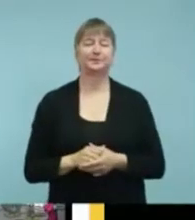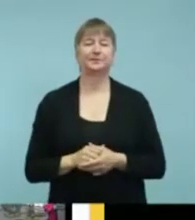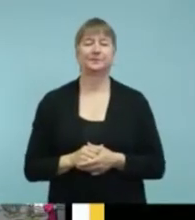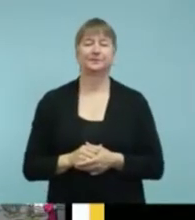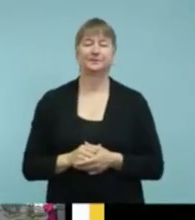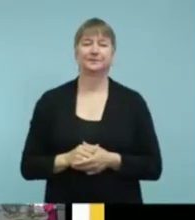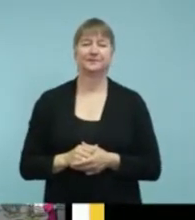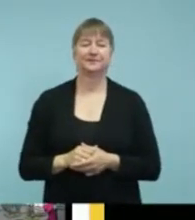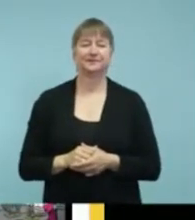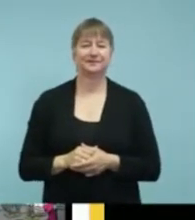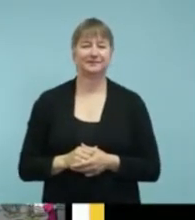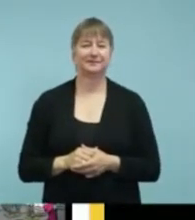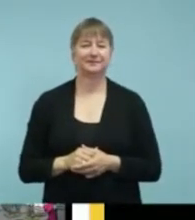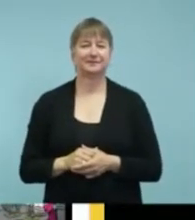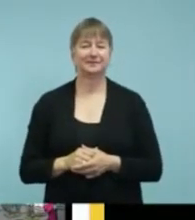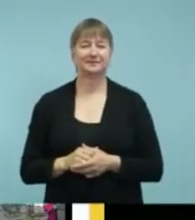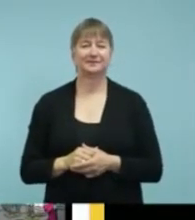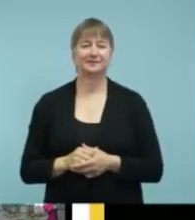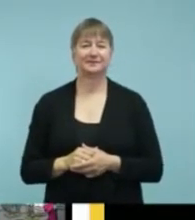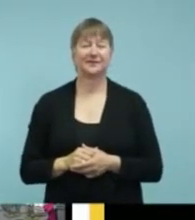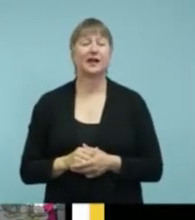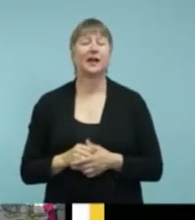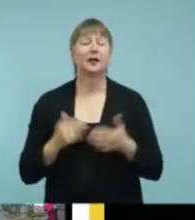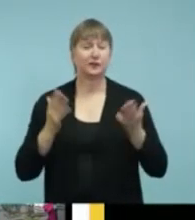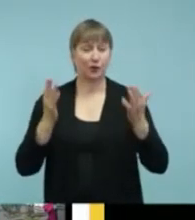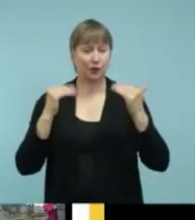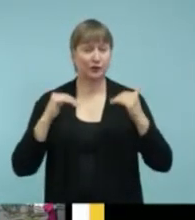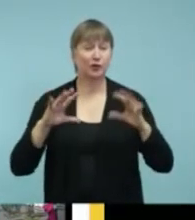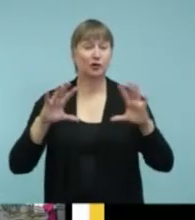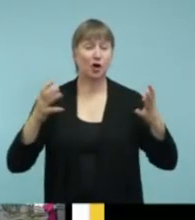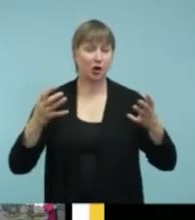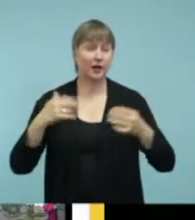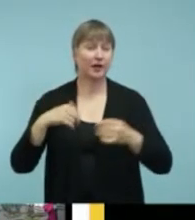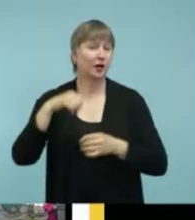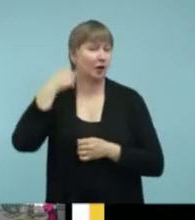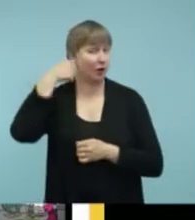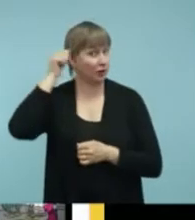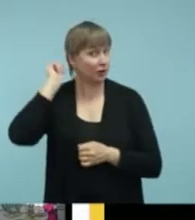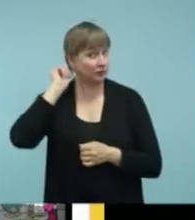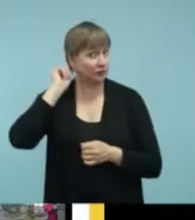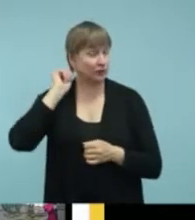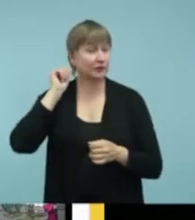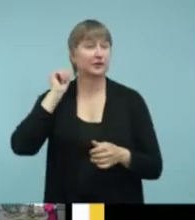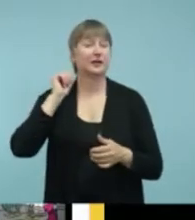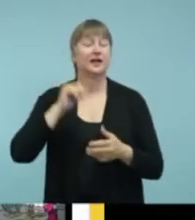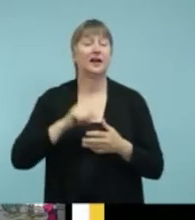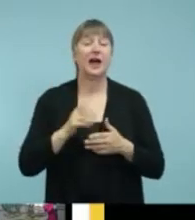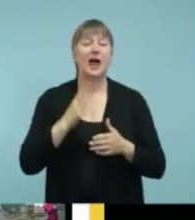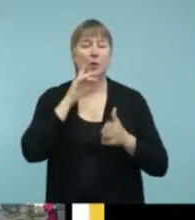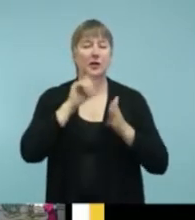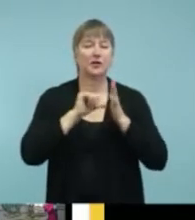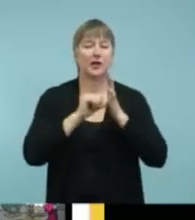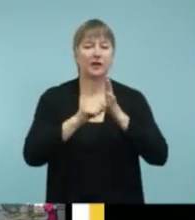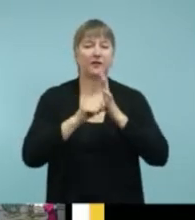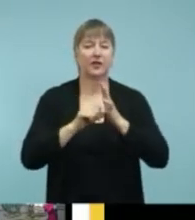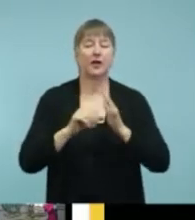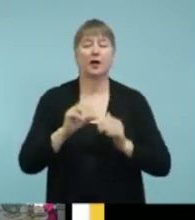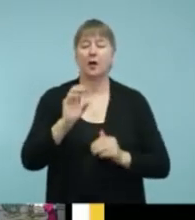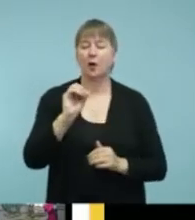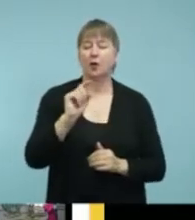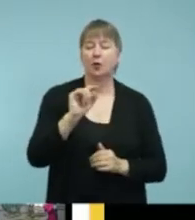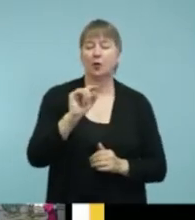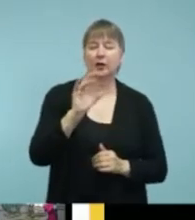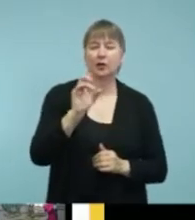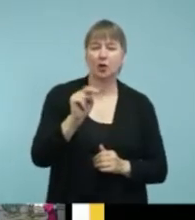Um, this next category is audiology and I wanted to highlight the app from Oticon Professionals.